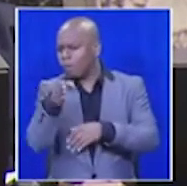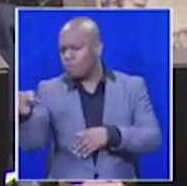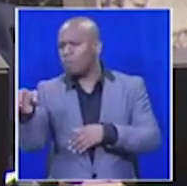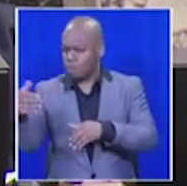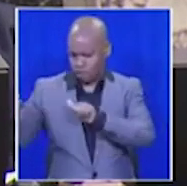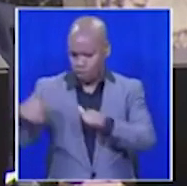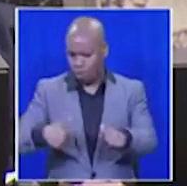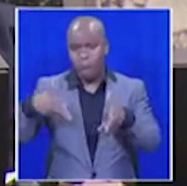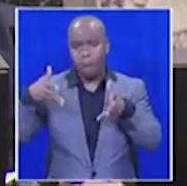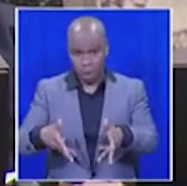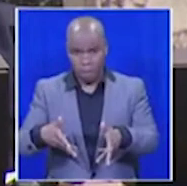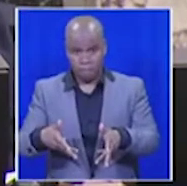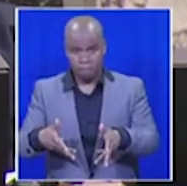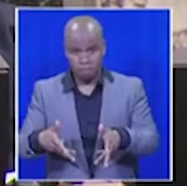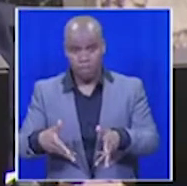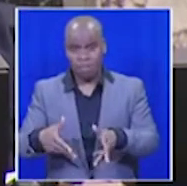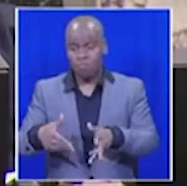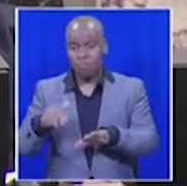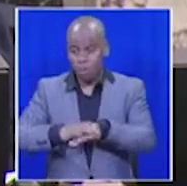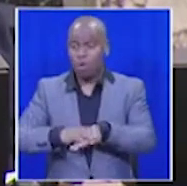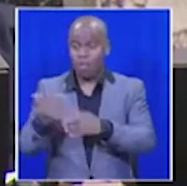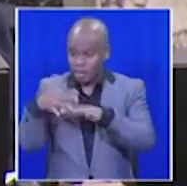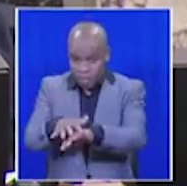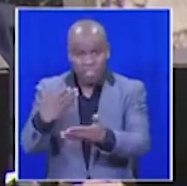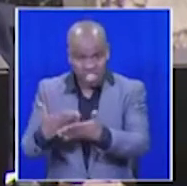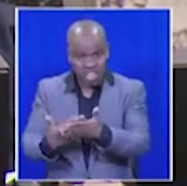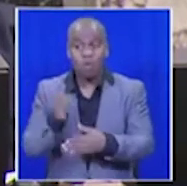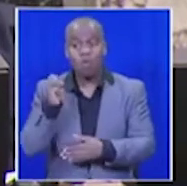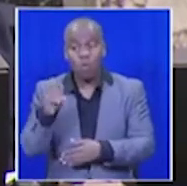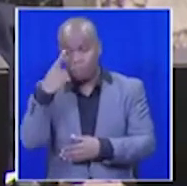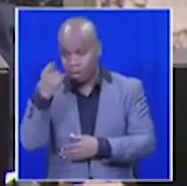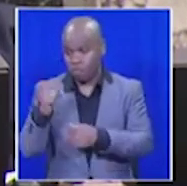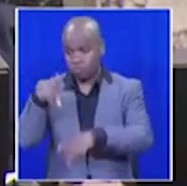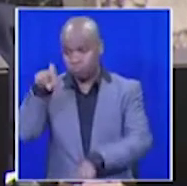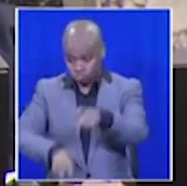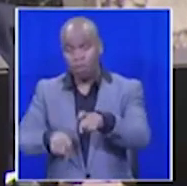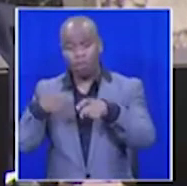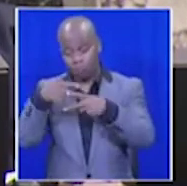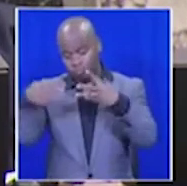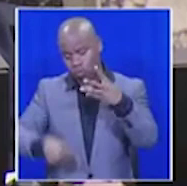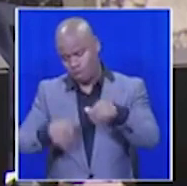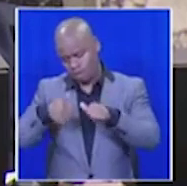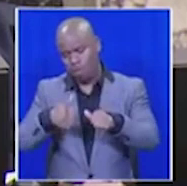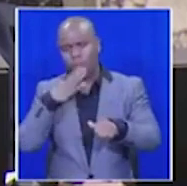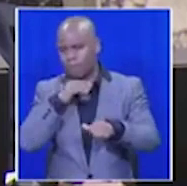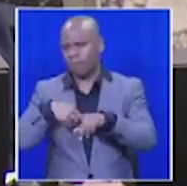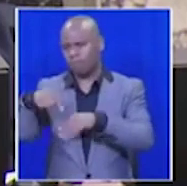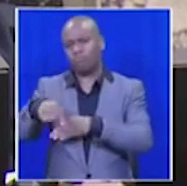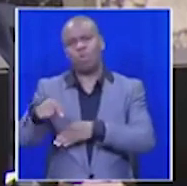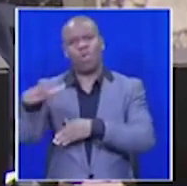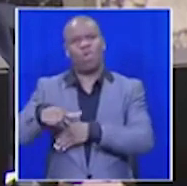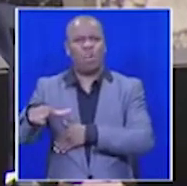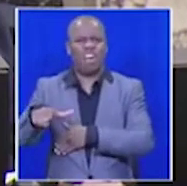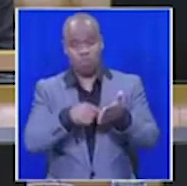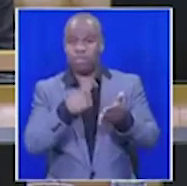practice, which has become entrenched? And do you believe that a failure to do so will actually render the upcoming local government elections not